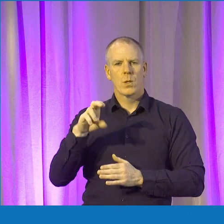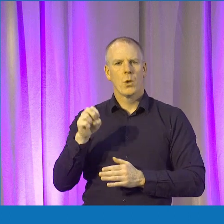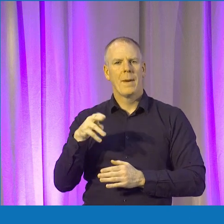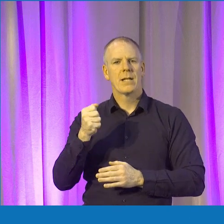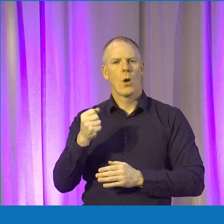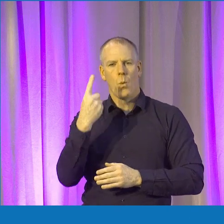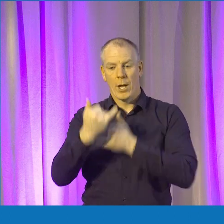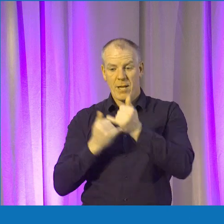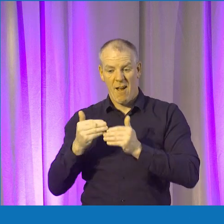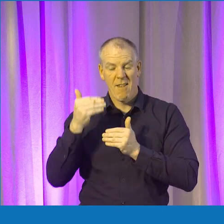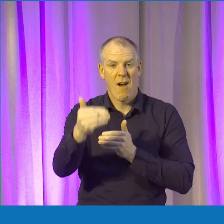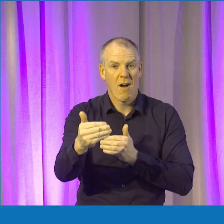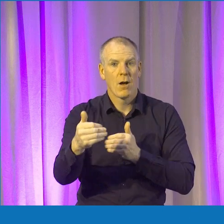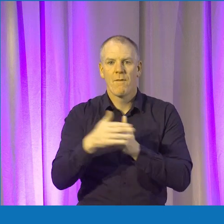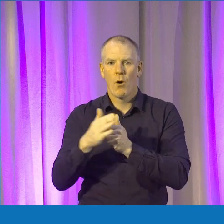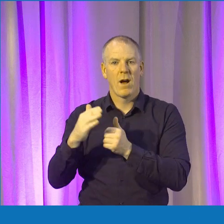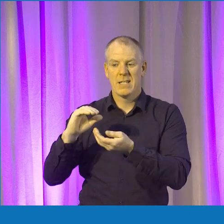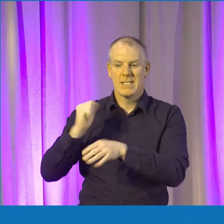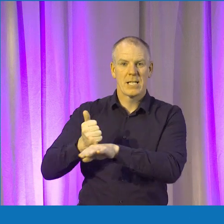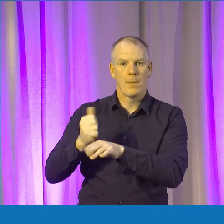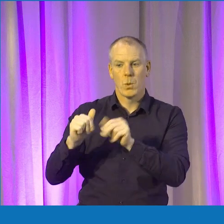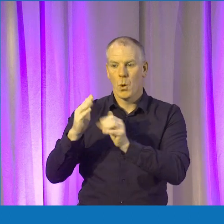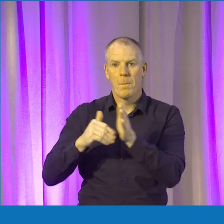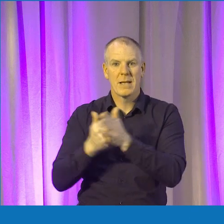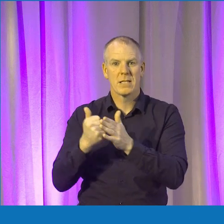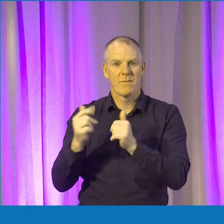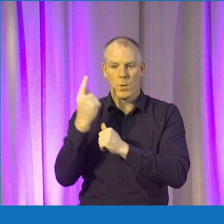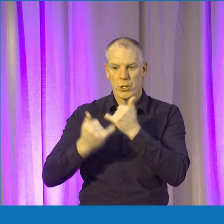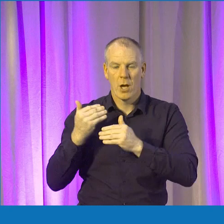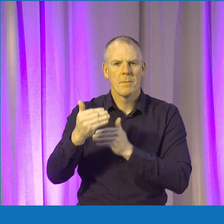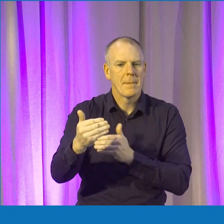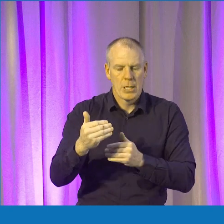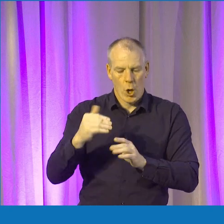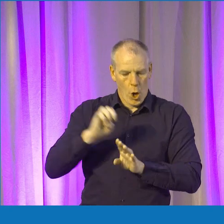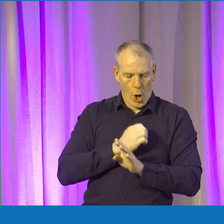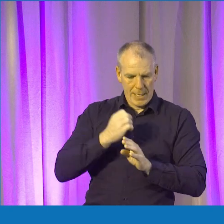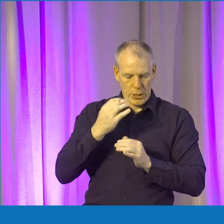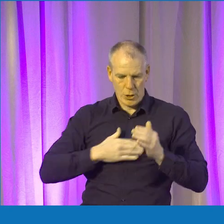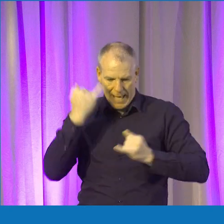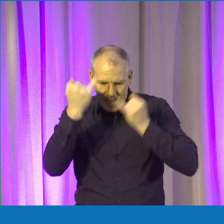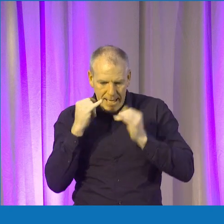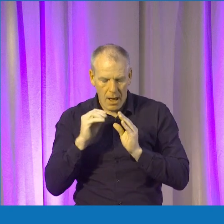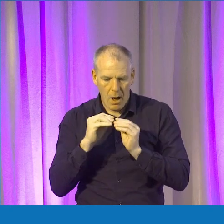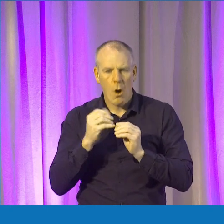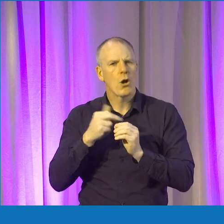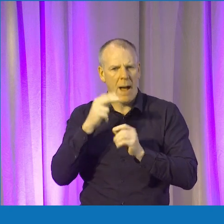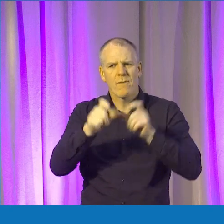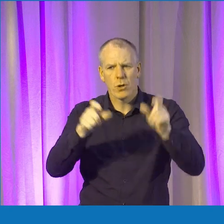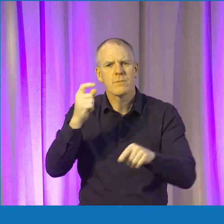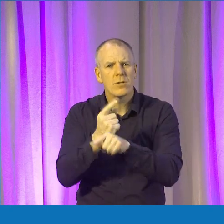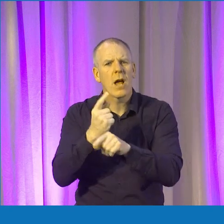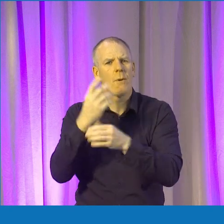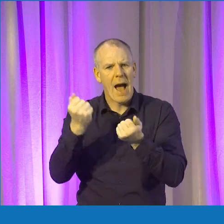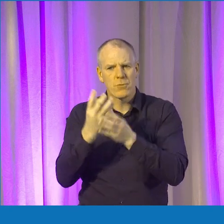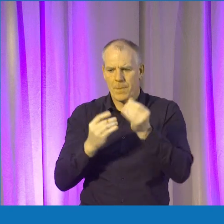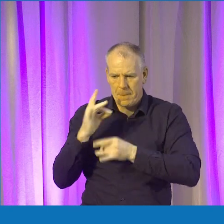program for student startups at any stage. So whether you're really early stage, just have an idea, or you already have a customer traction and a prototype,